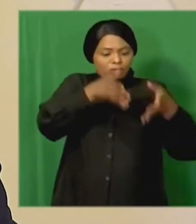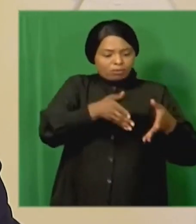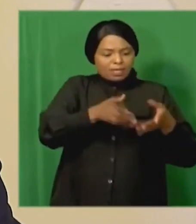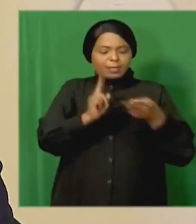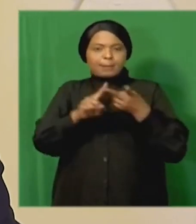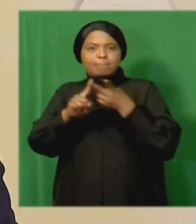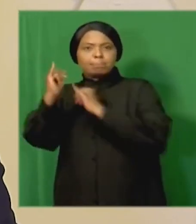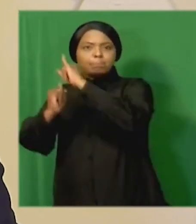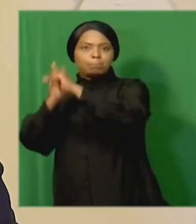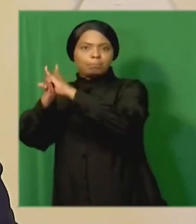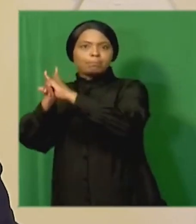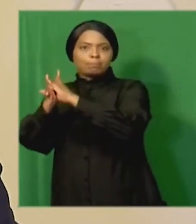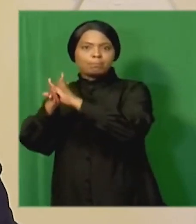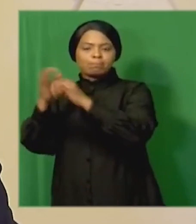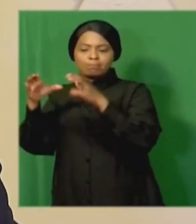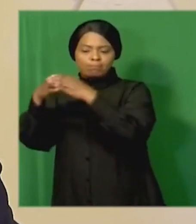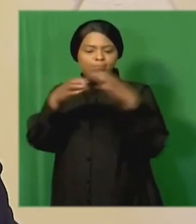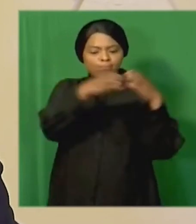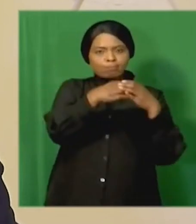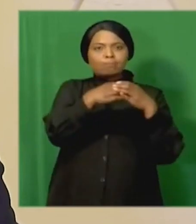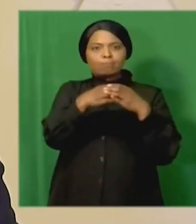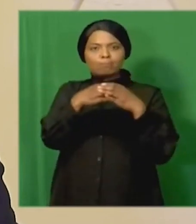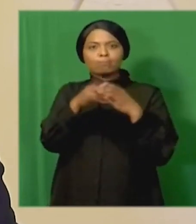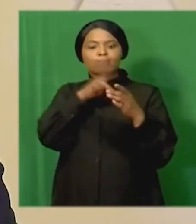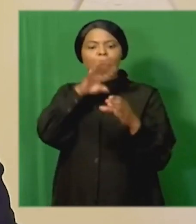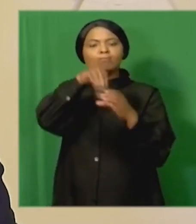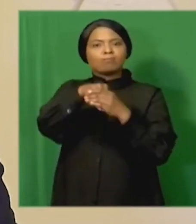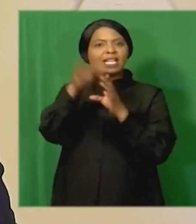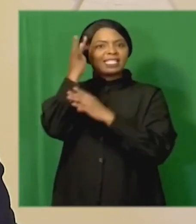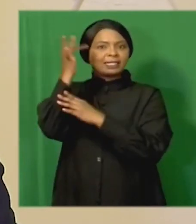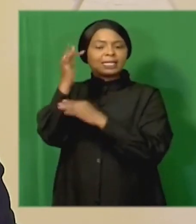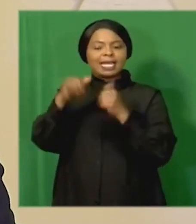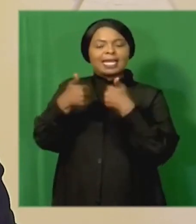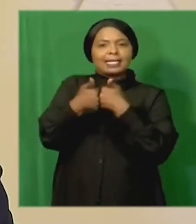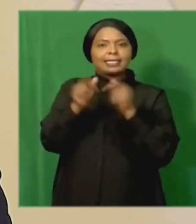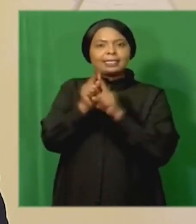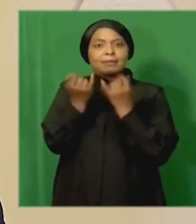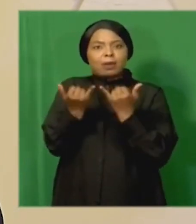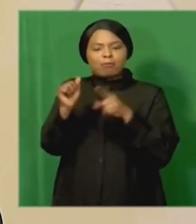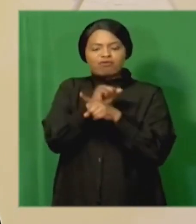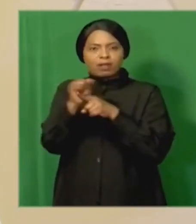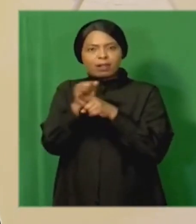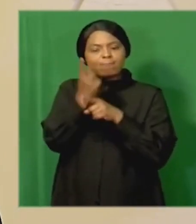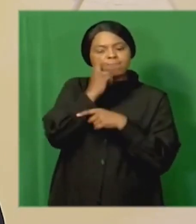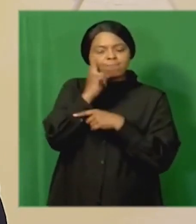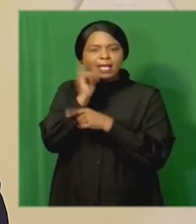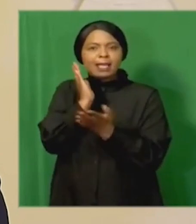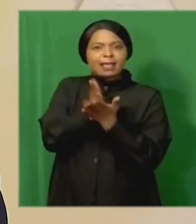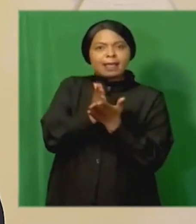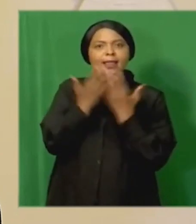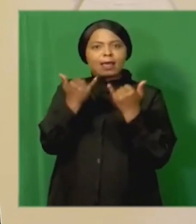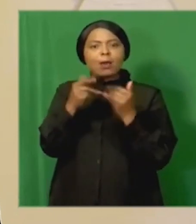improving oversight of intelligence agencies and giving practical effect to the principle that